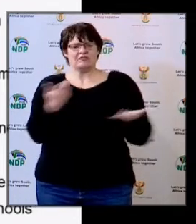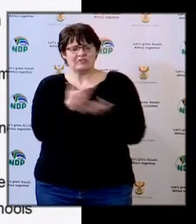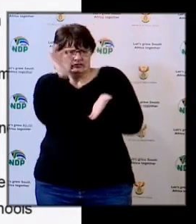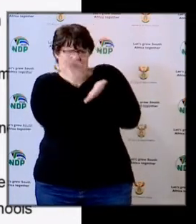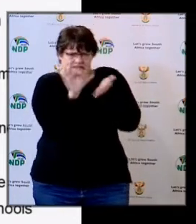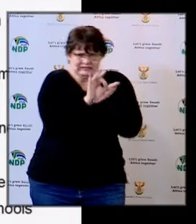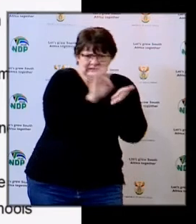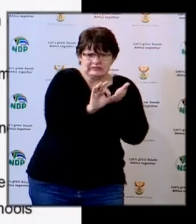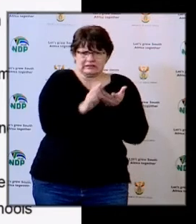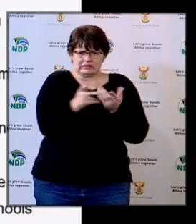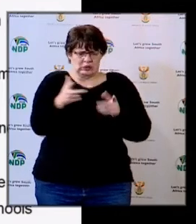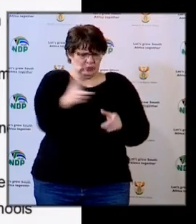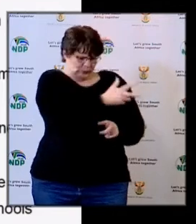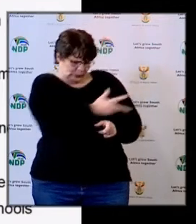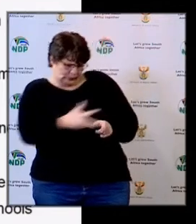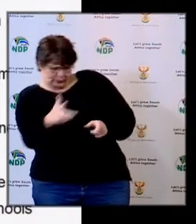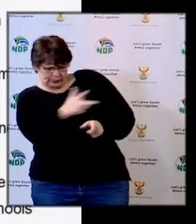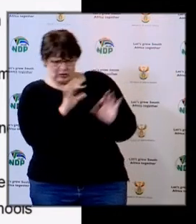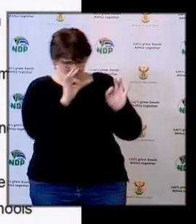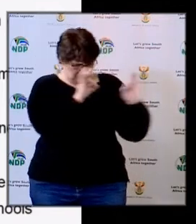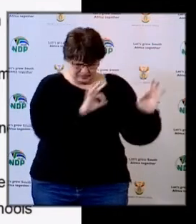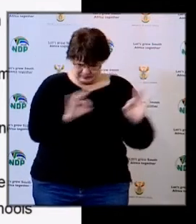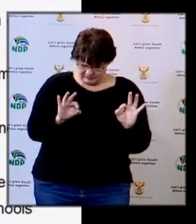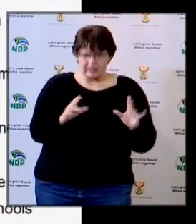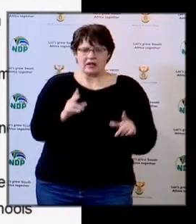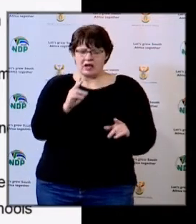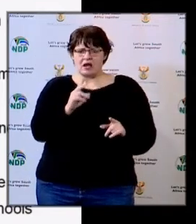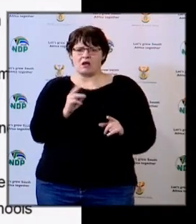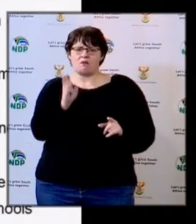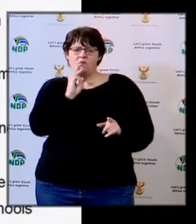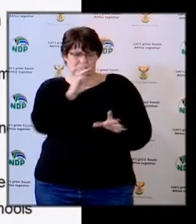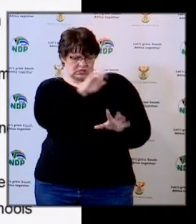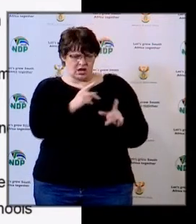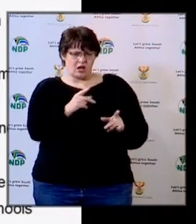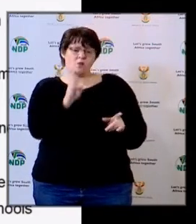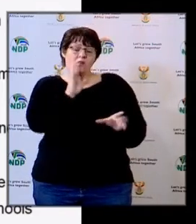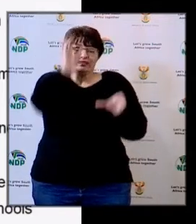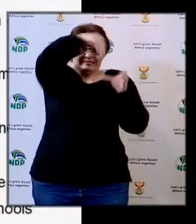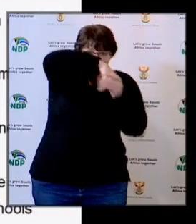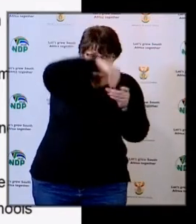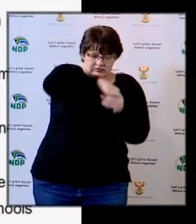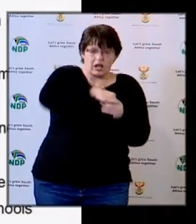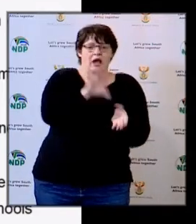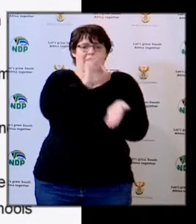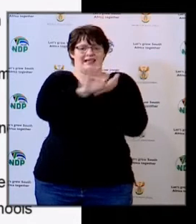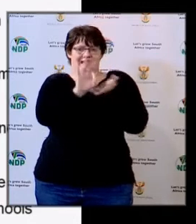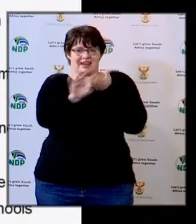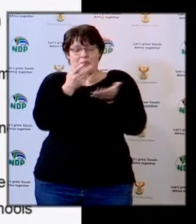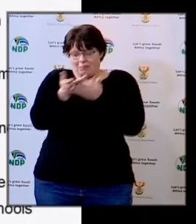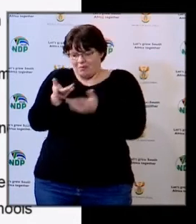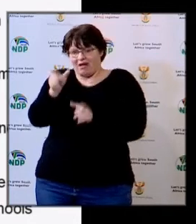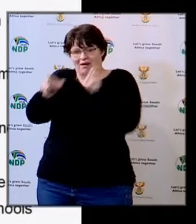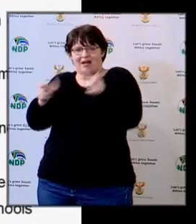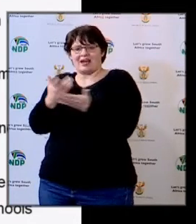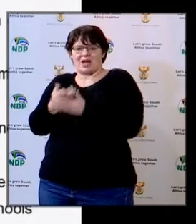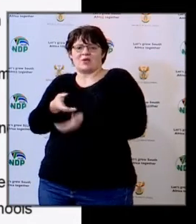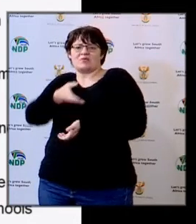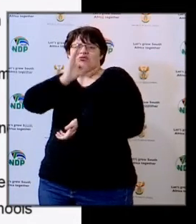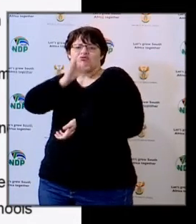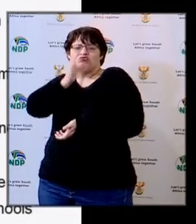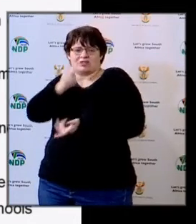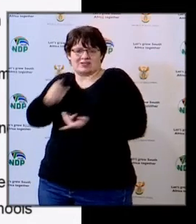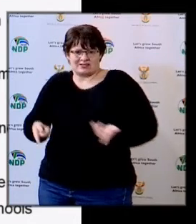to disinfect to ensure that we have enough and residual chlorine to enable the tanks, to enable the schools to have